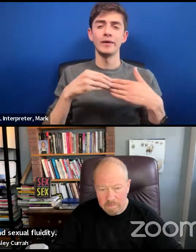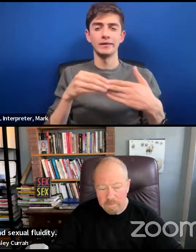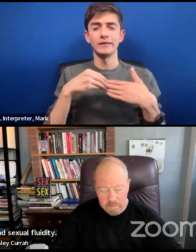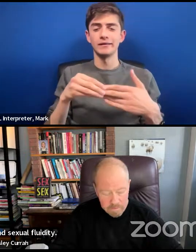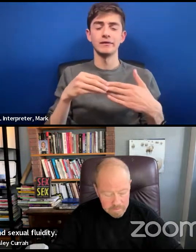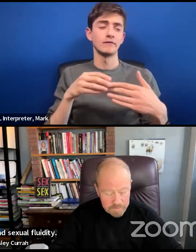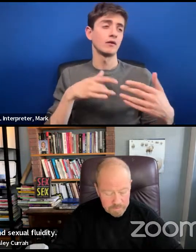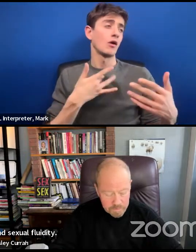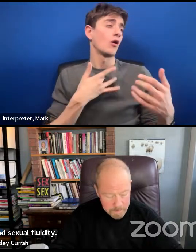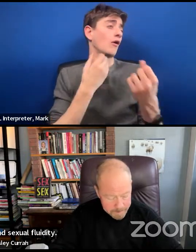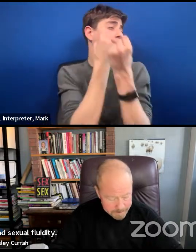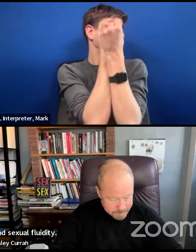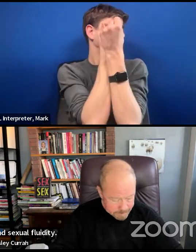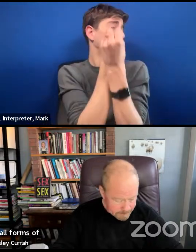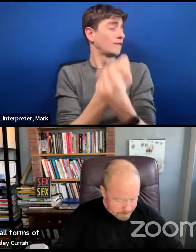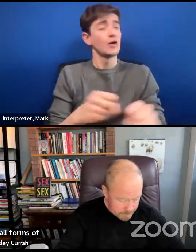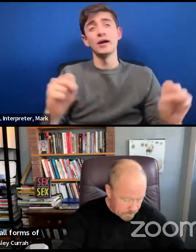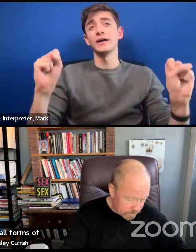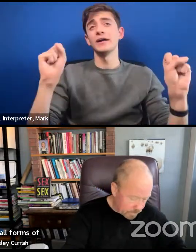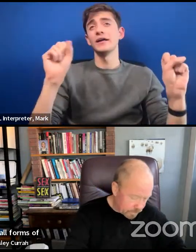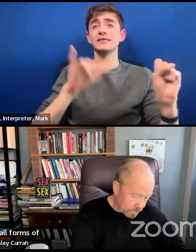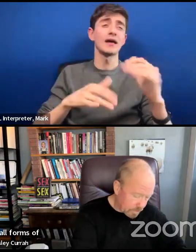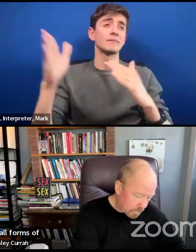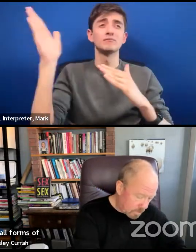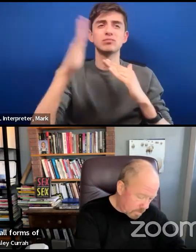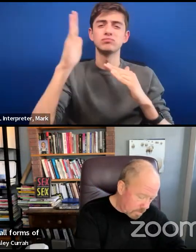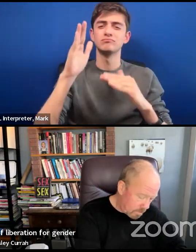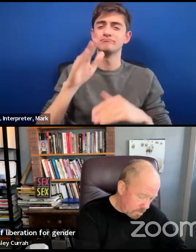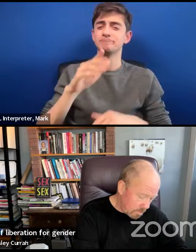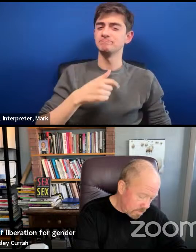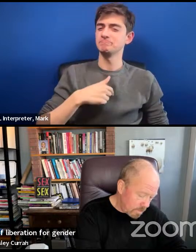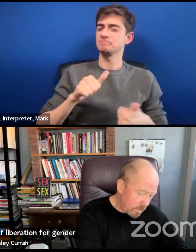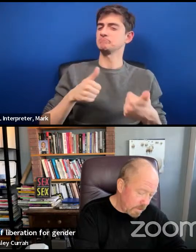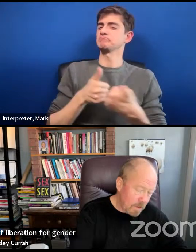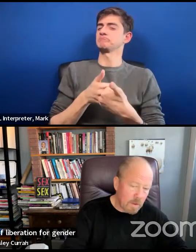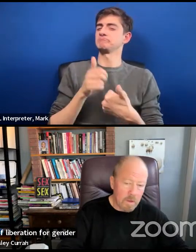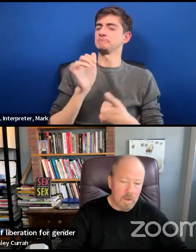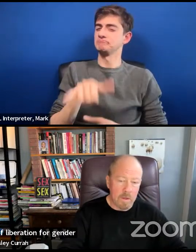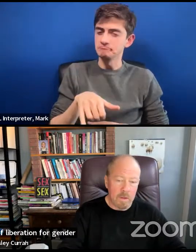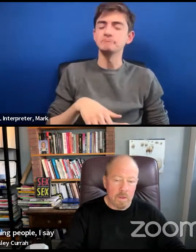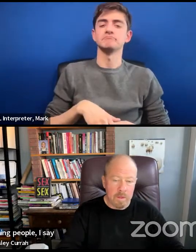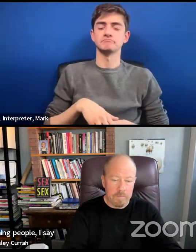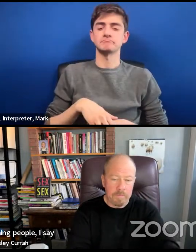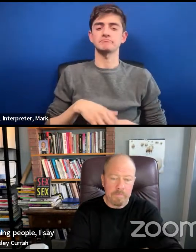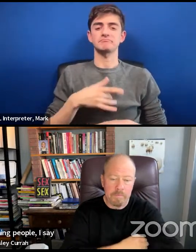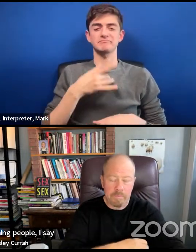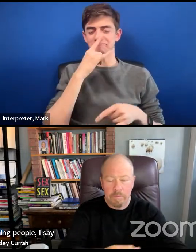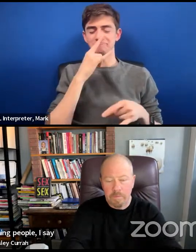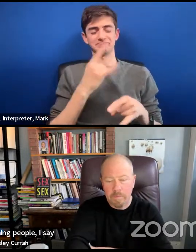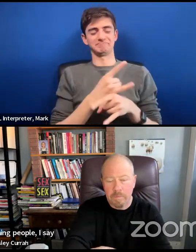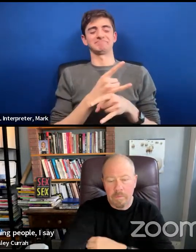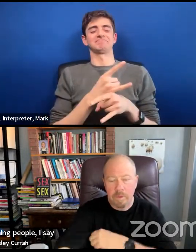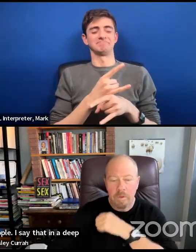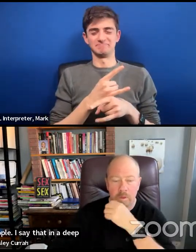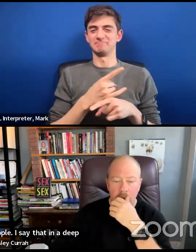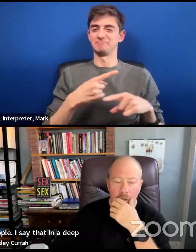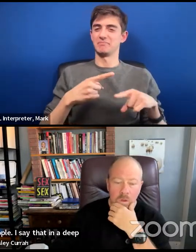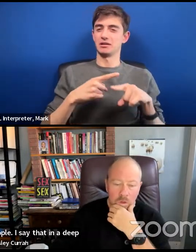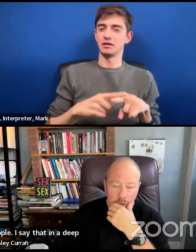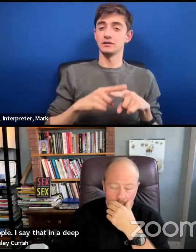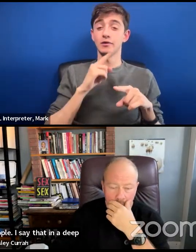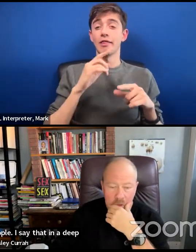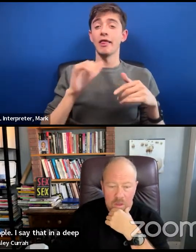liberation for gender and sexual non-conforming people. I say that in a deep irony or paradox, fluidity often